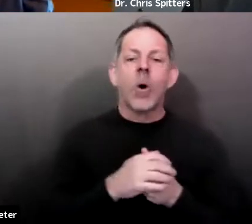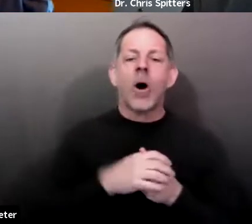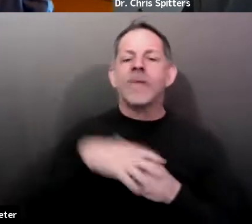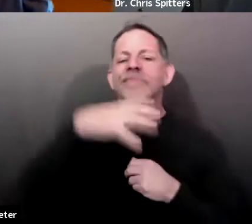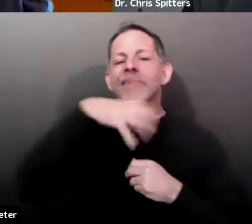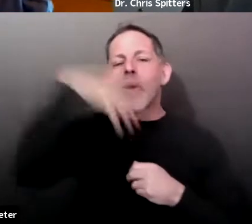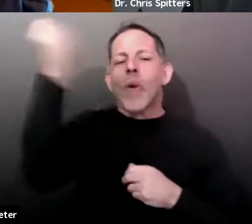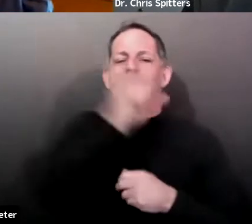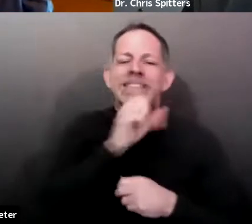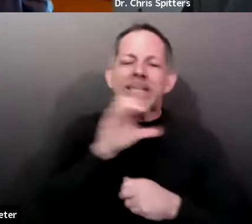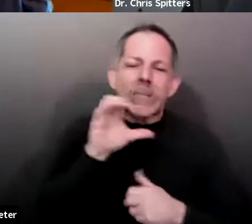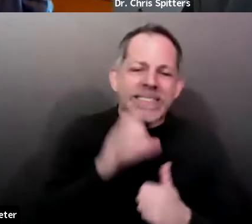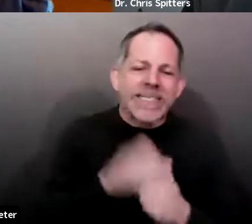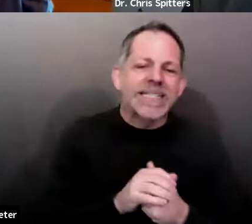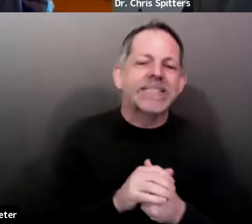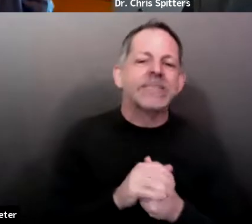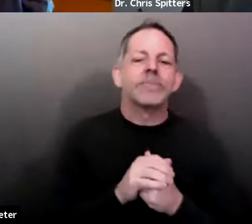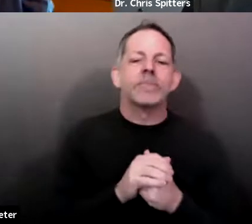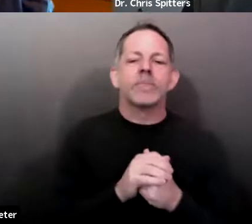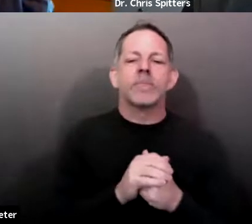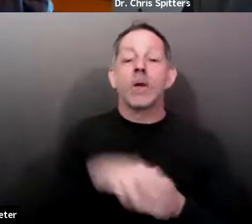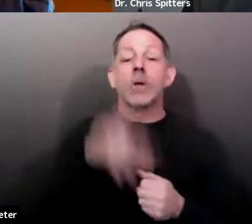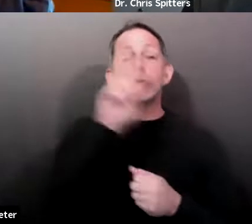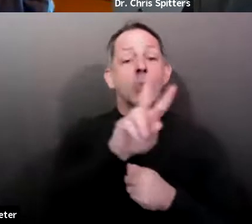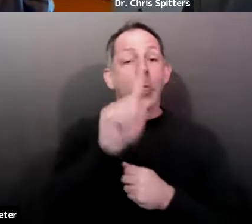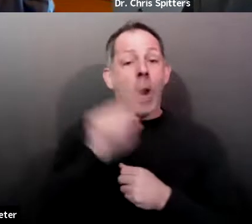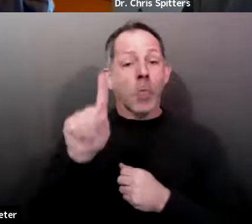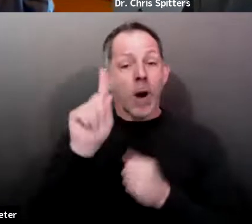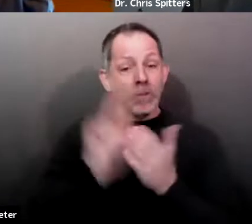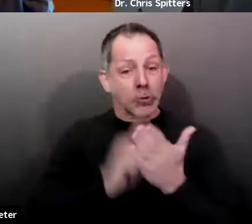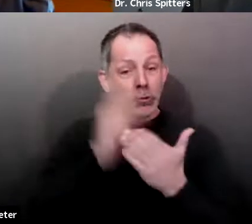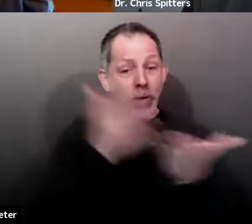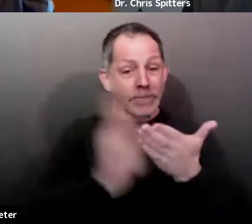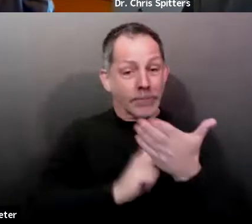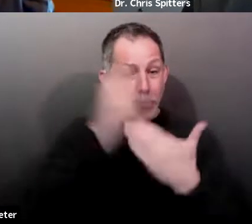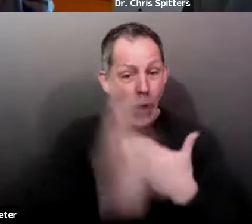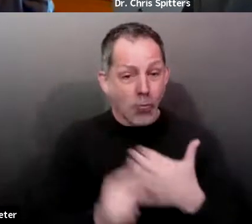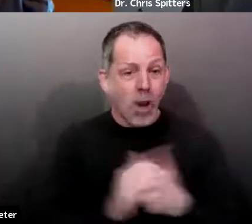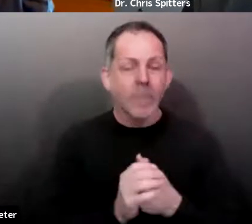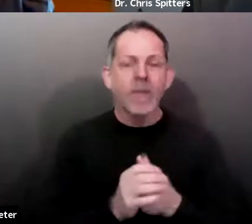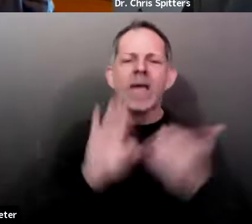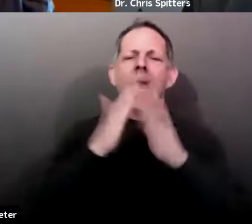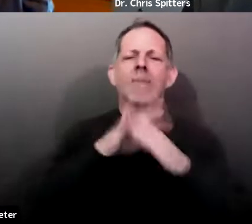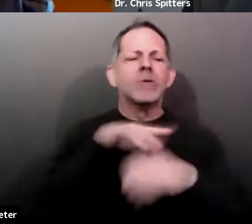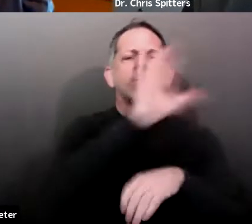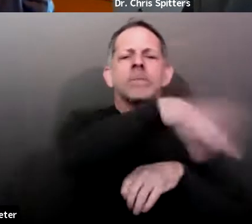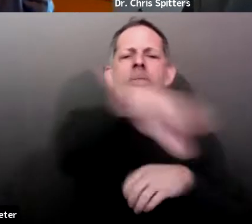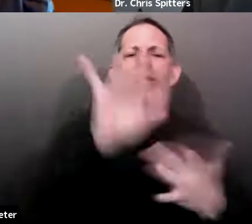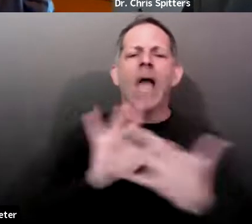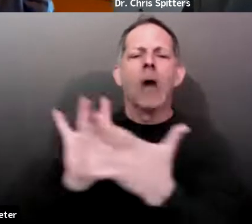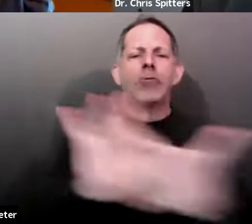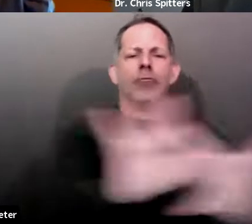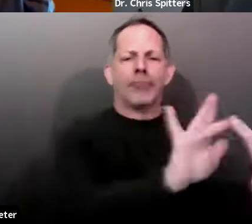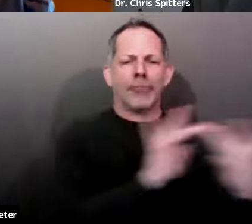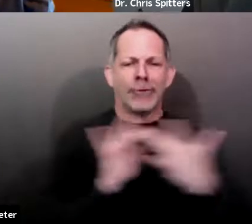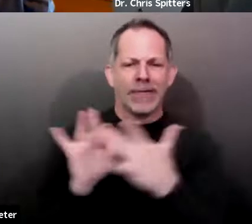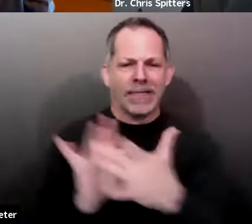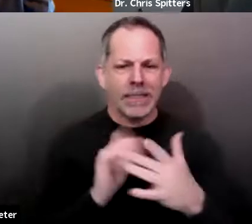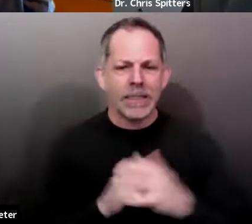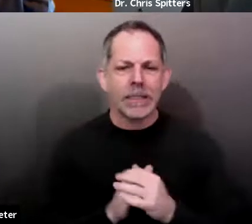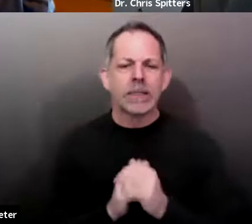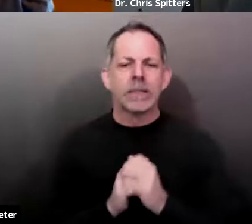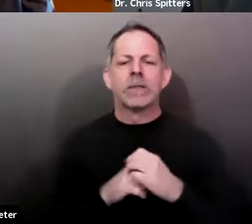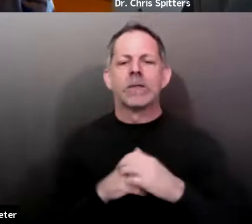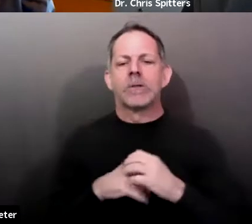services, community outreach services, and motel vouchers for individuals experiencing homelessness.